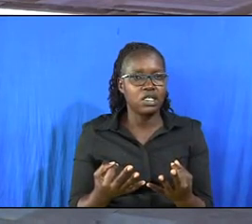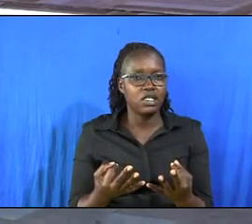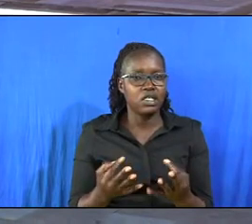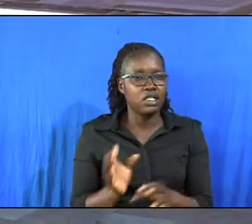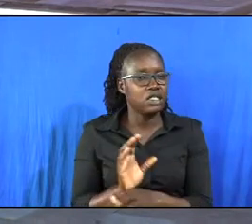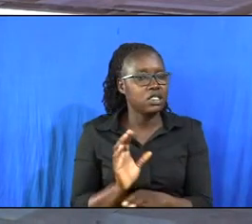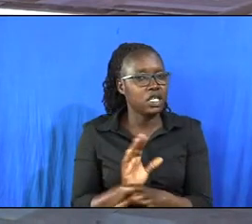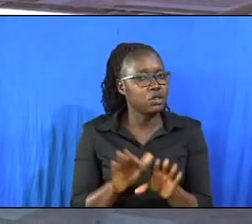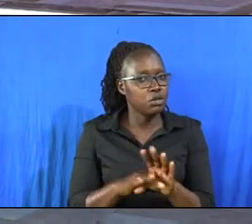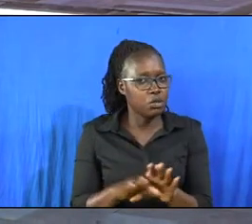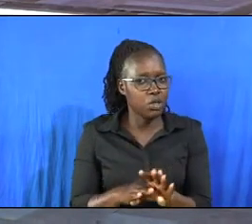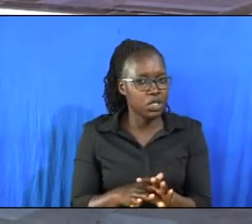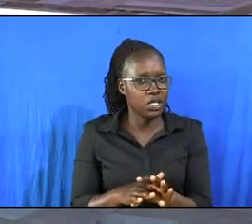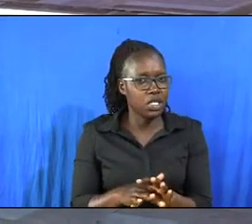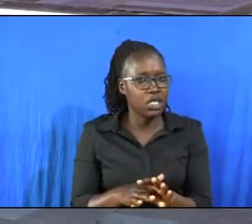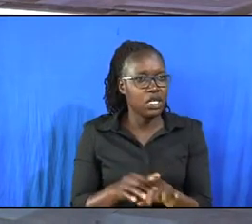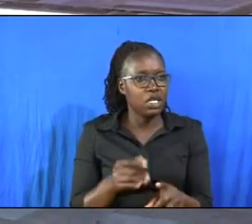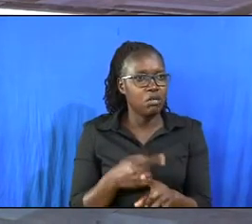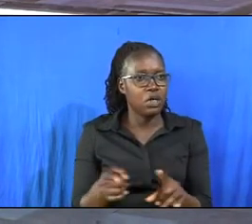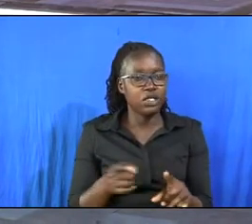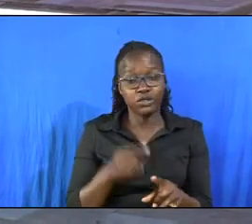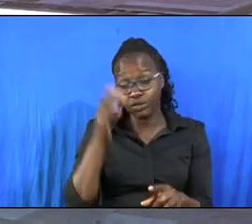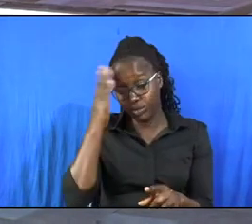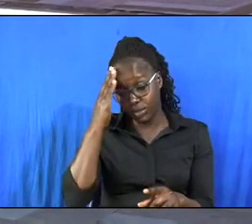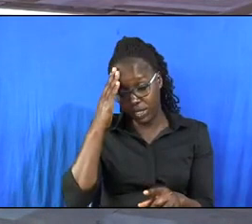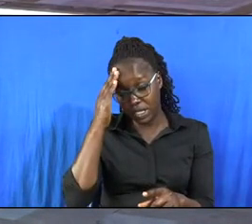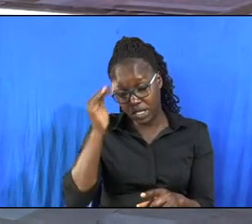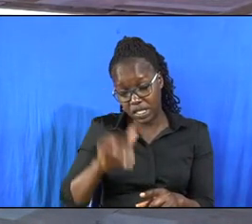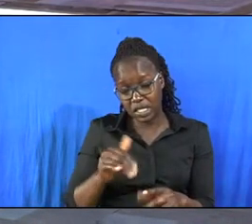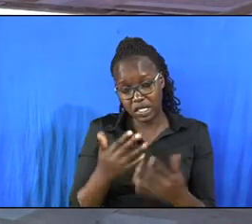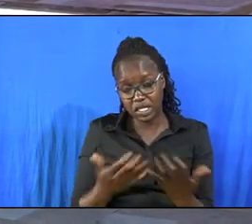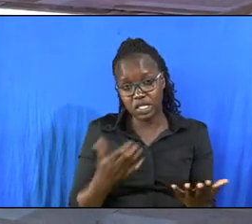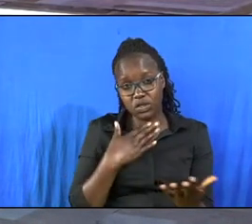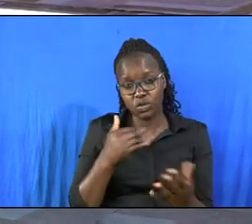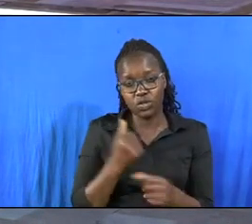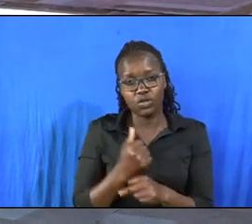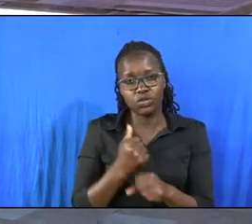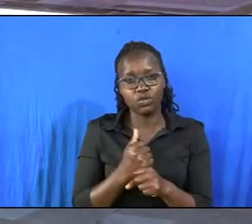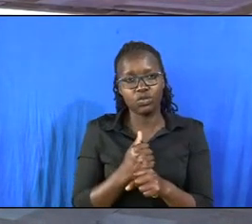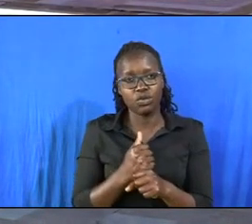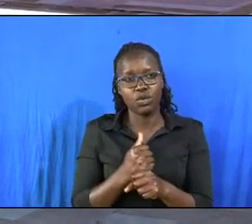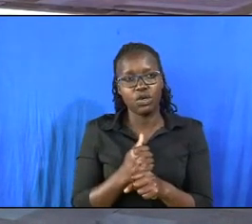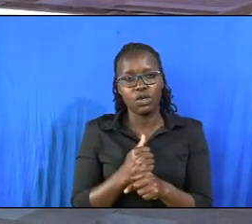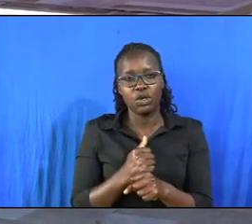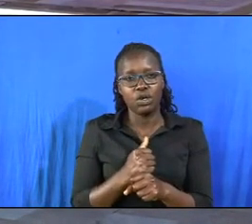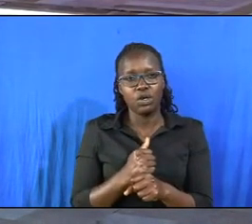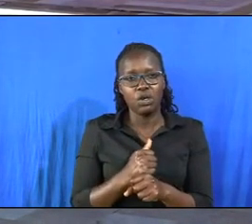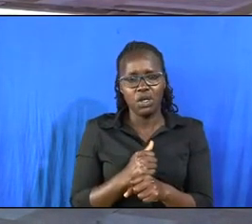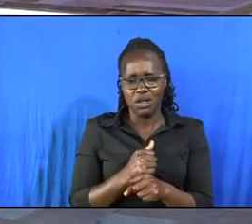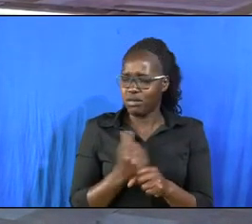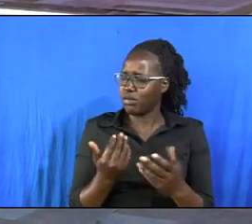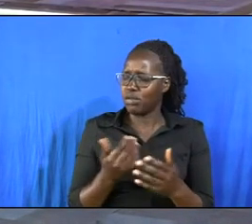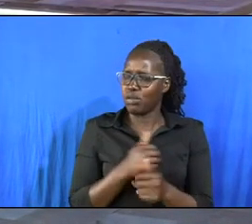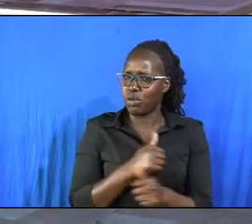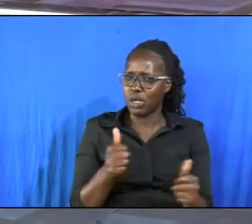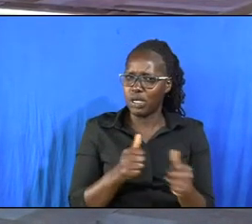church member but you realize that the things you want to do don't go well with you